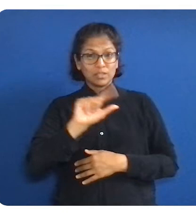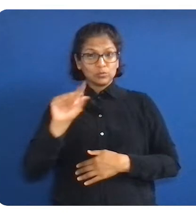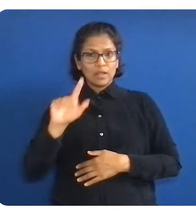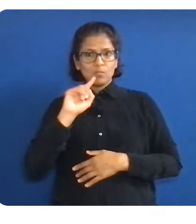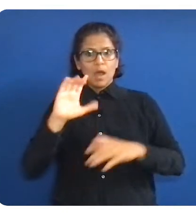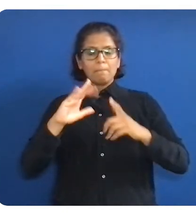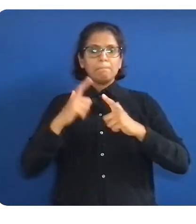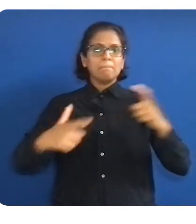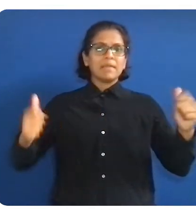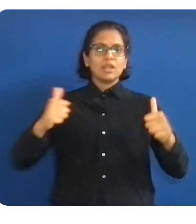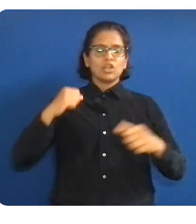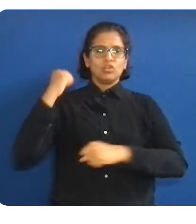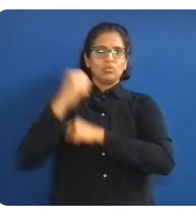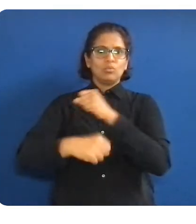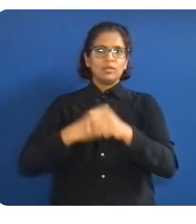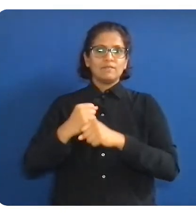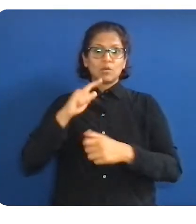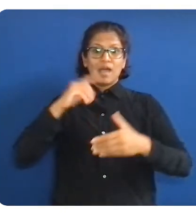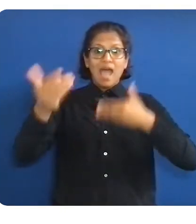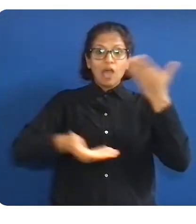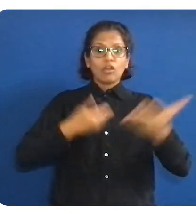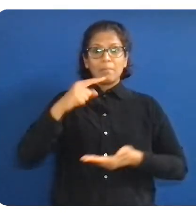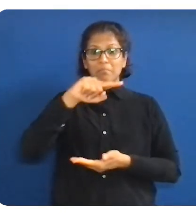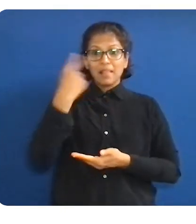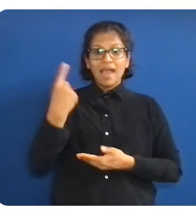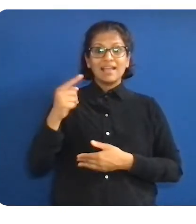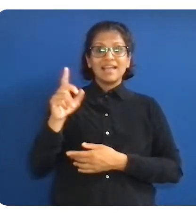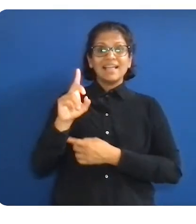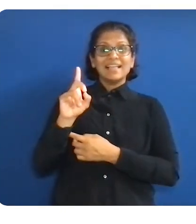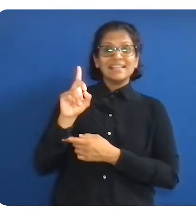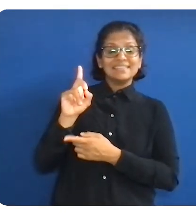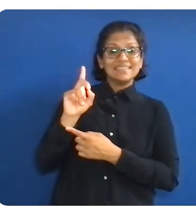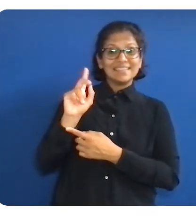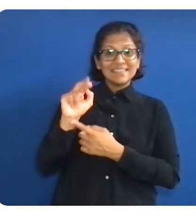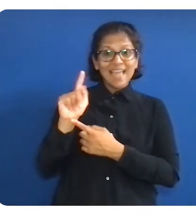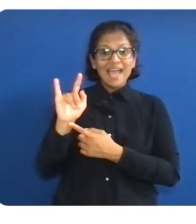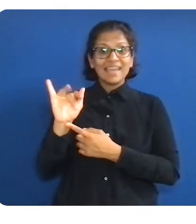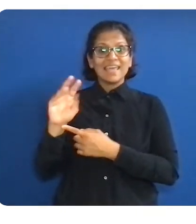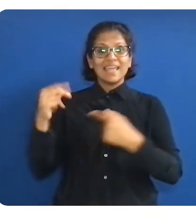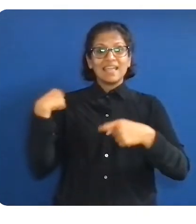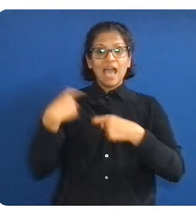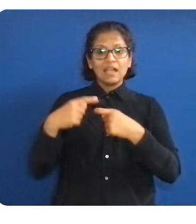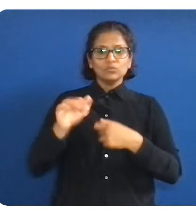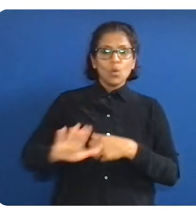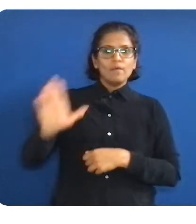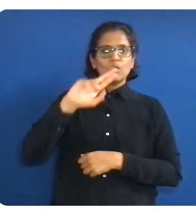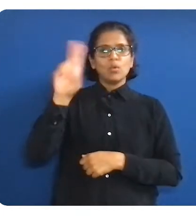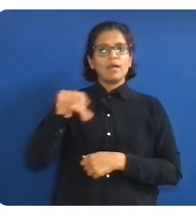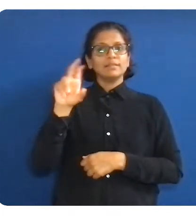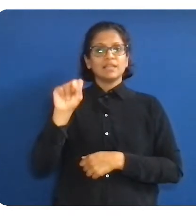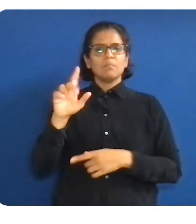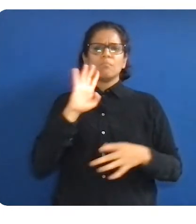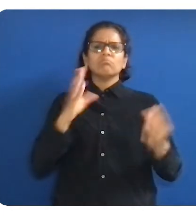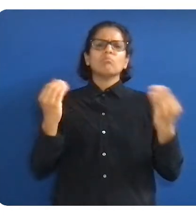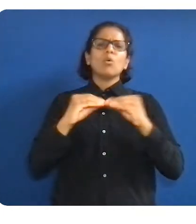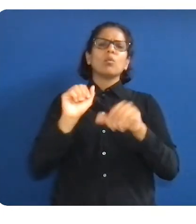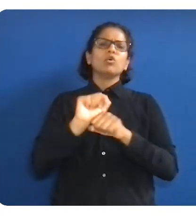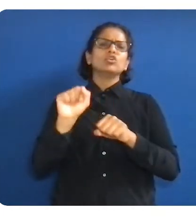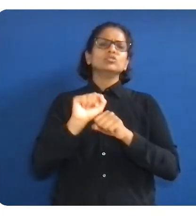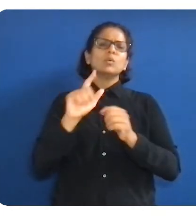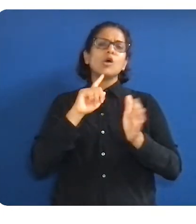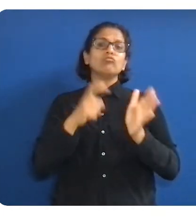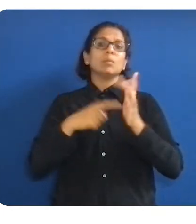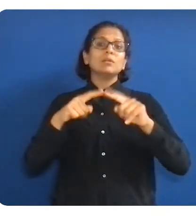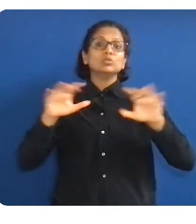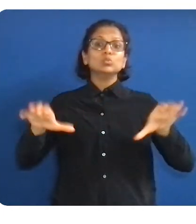we've developed racial equity education for all Googlers and incorporated it into our new higher orientation. We've